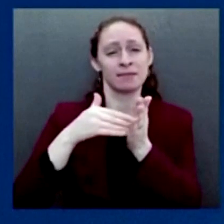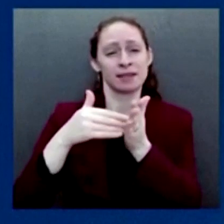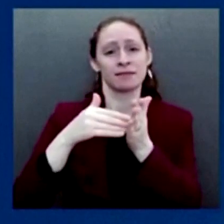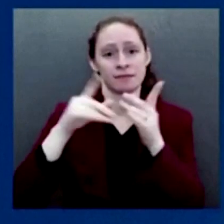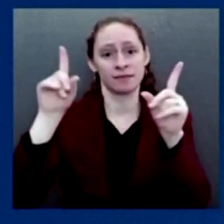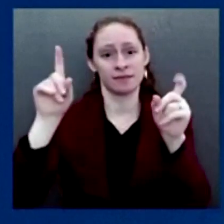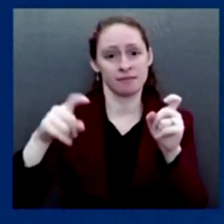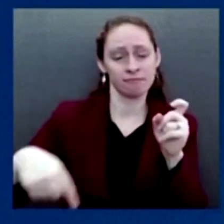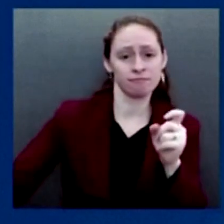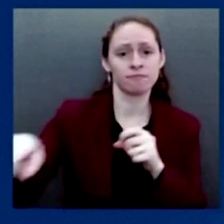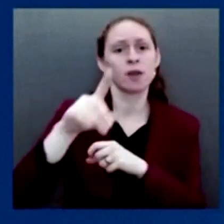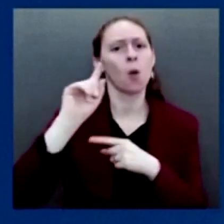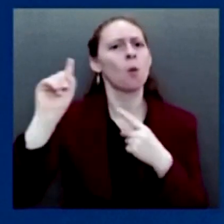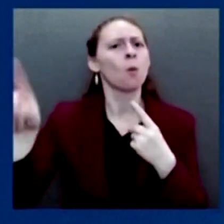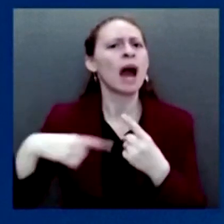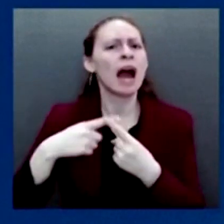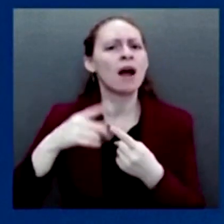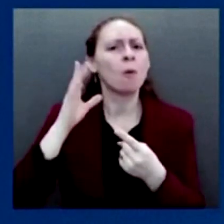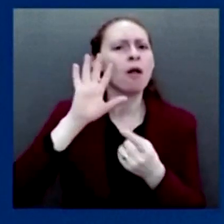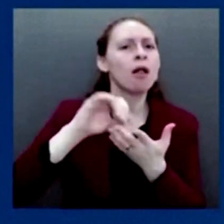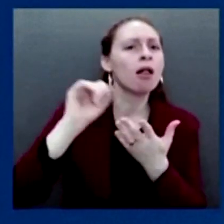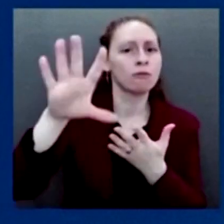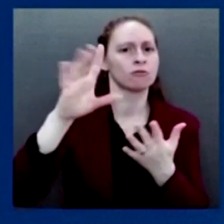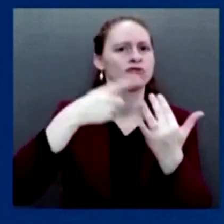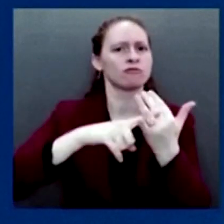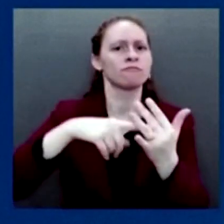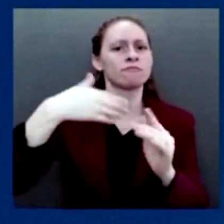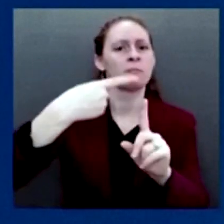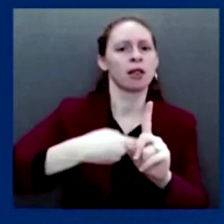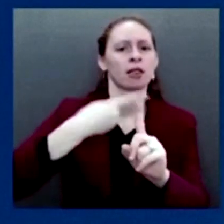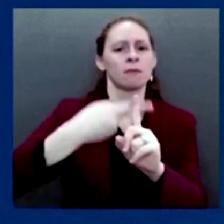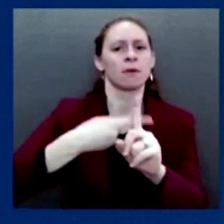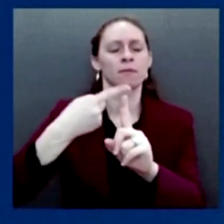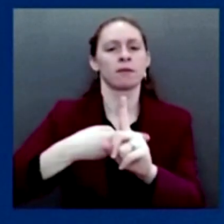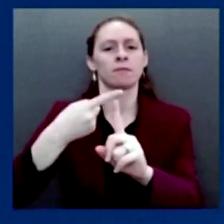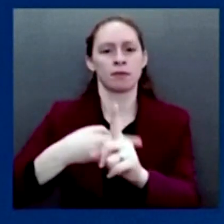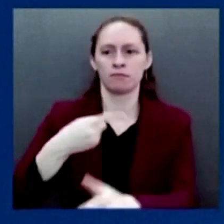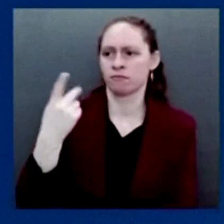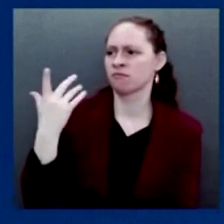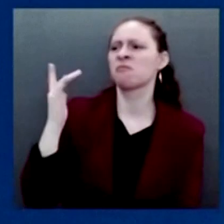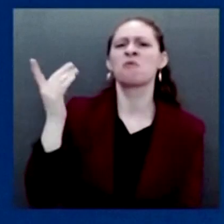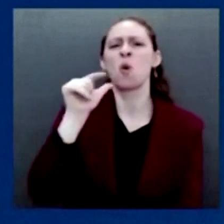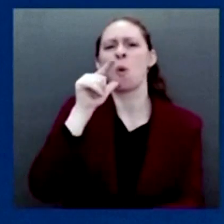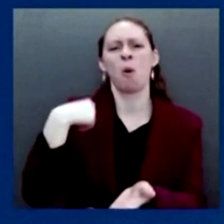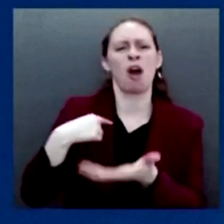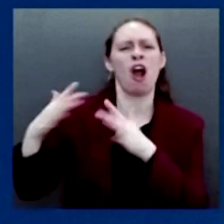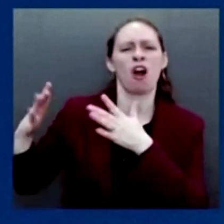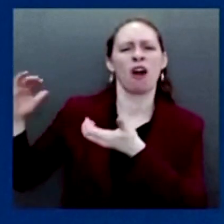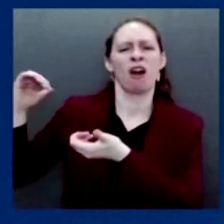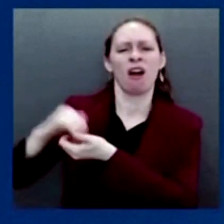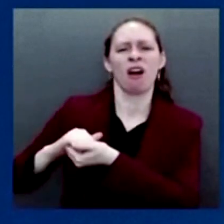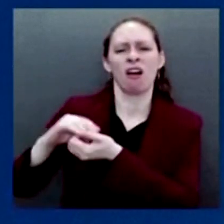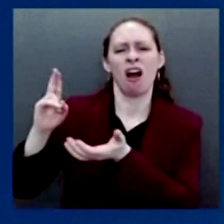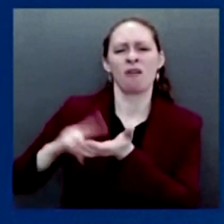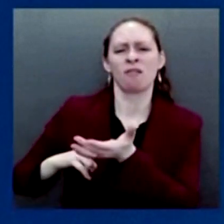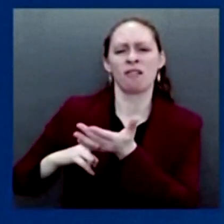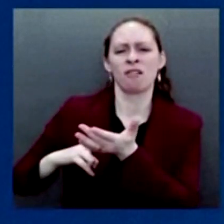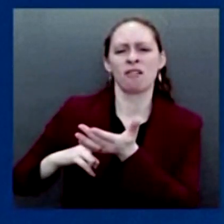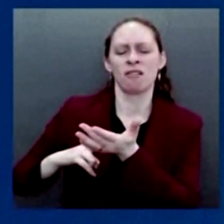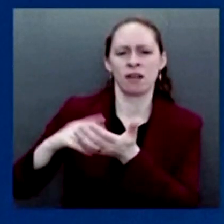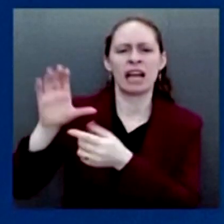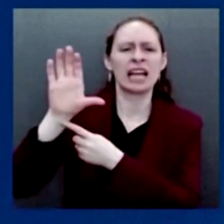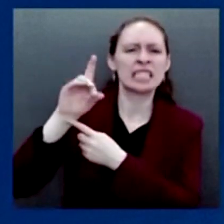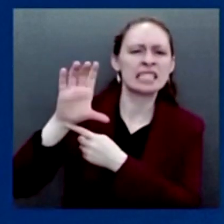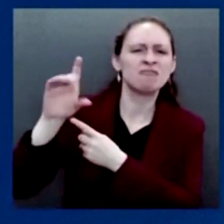both HHS and CDC, and this will more than double the volume of testing that took place across the